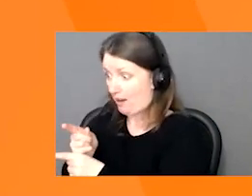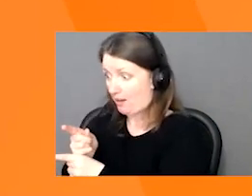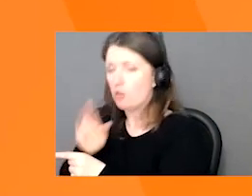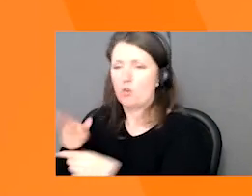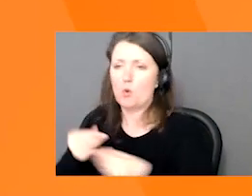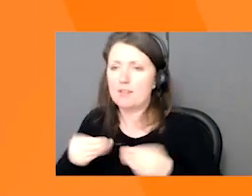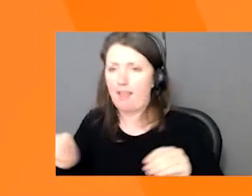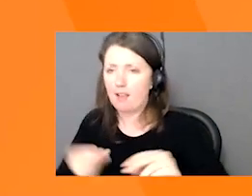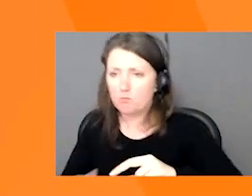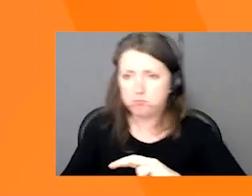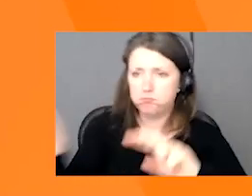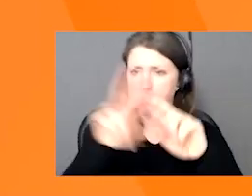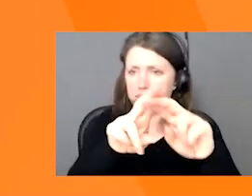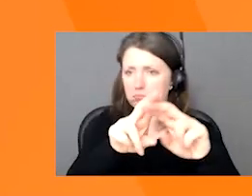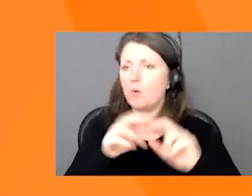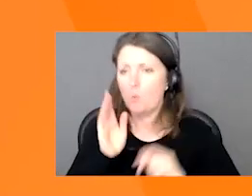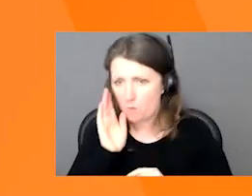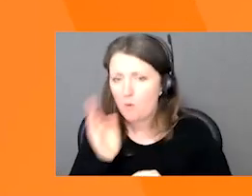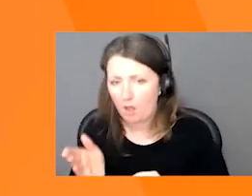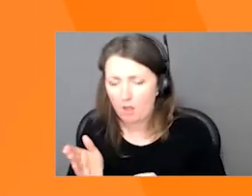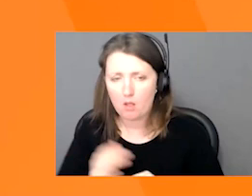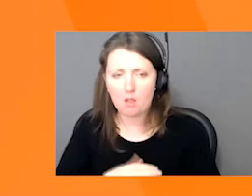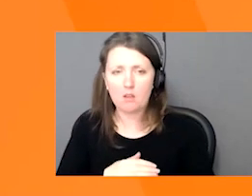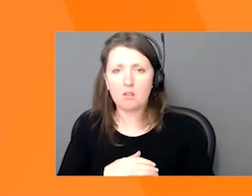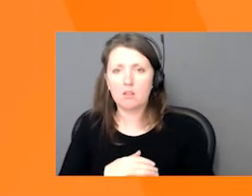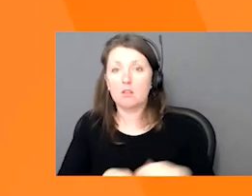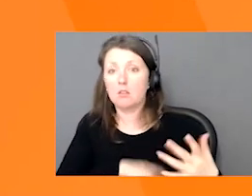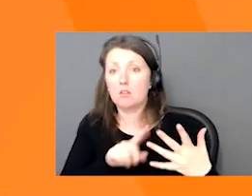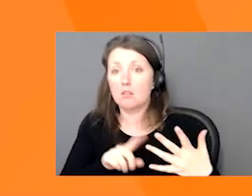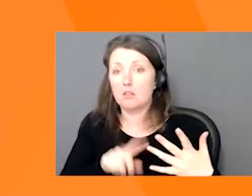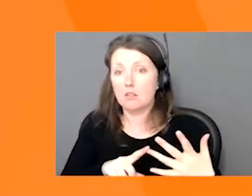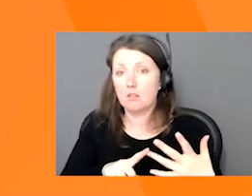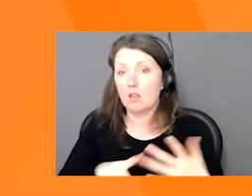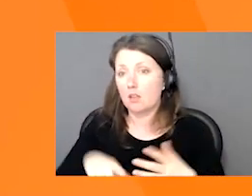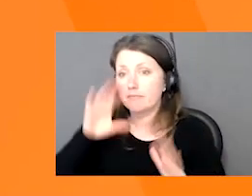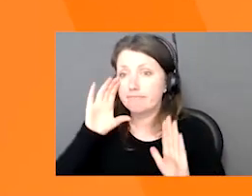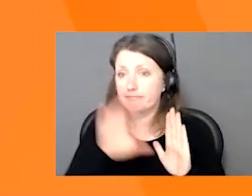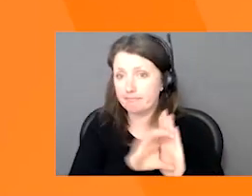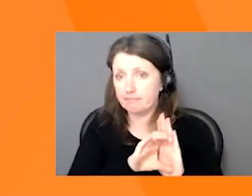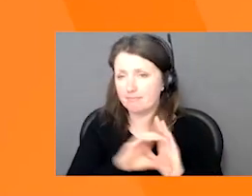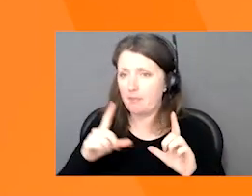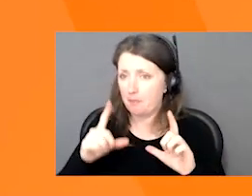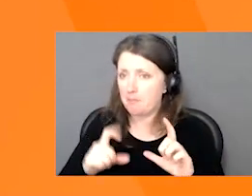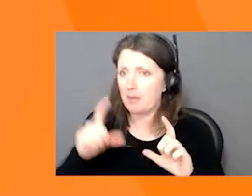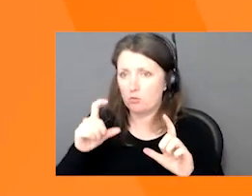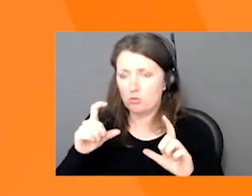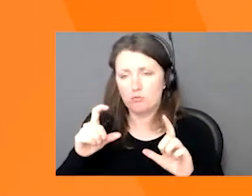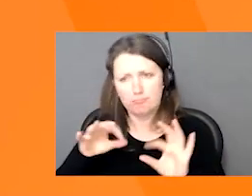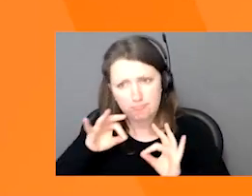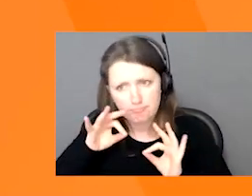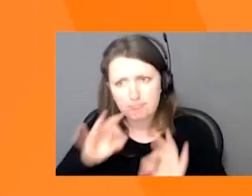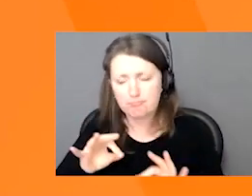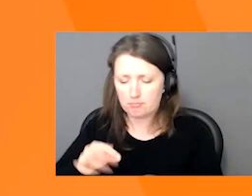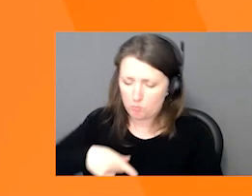Again, just talked about picture perfect products, images first, incredibly important, you want to make sure you're sharing